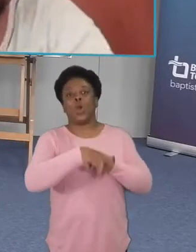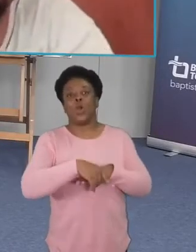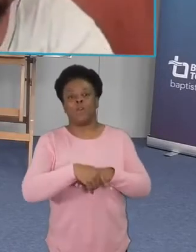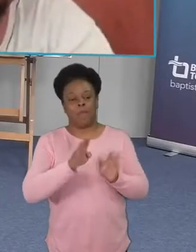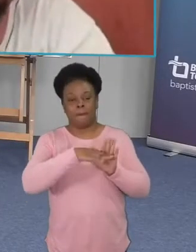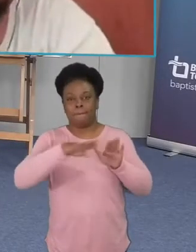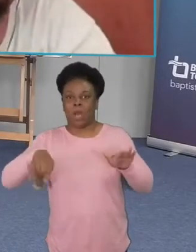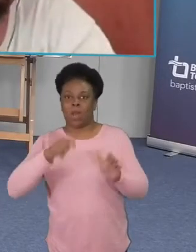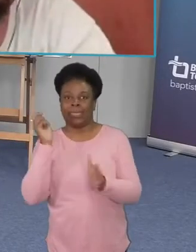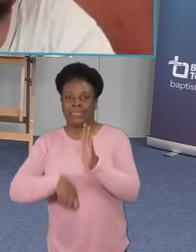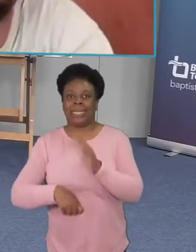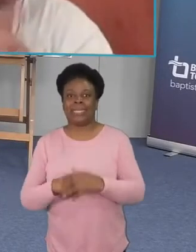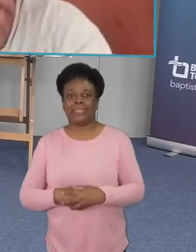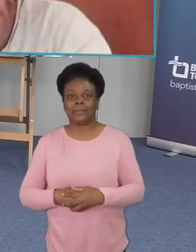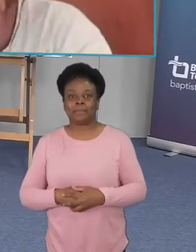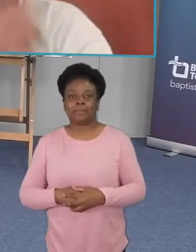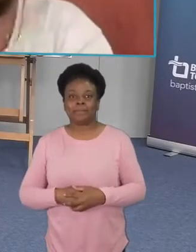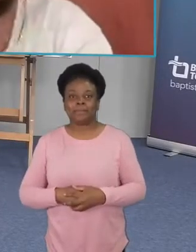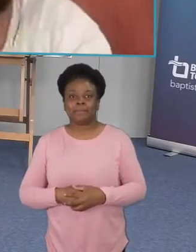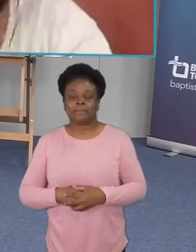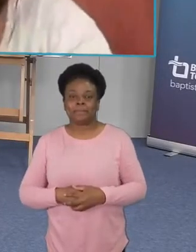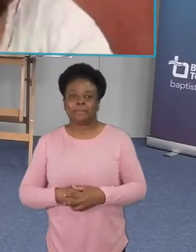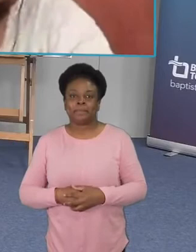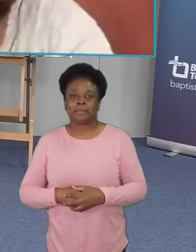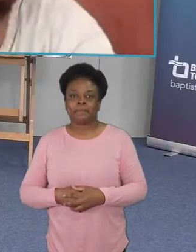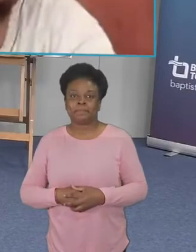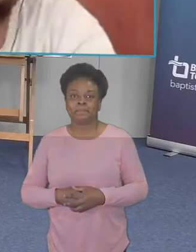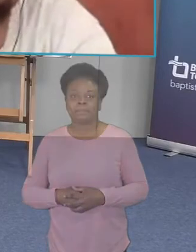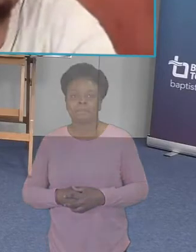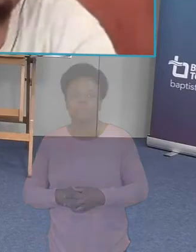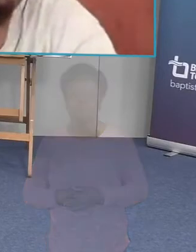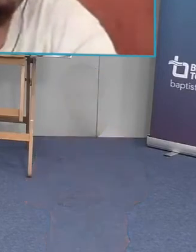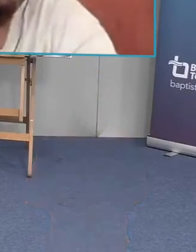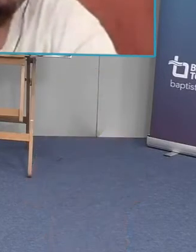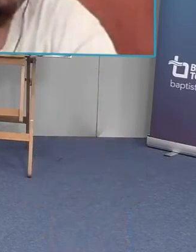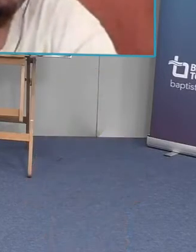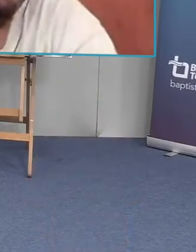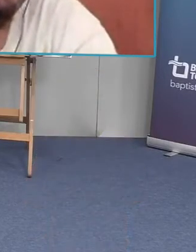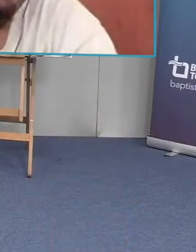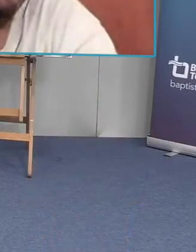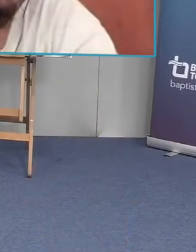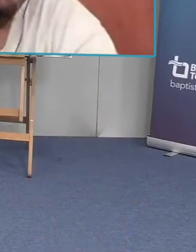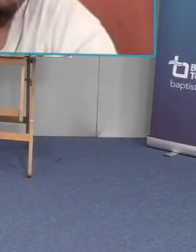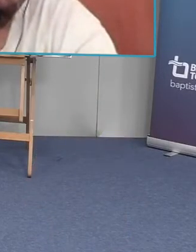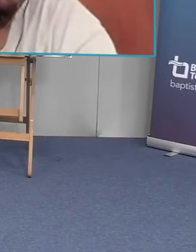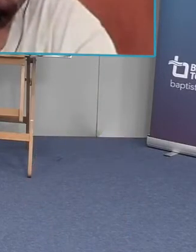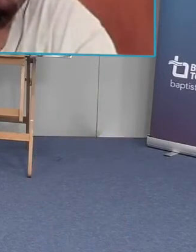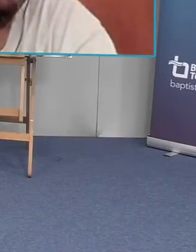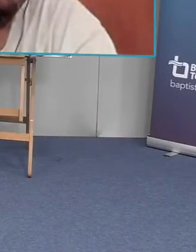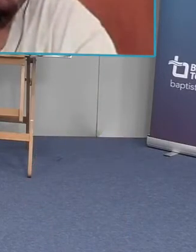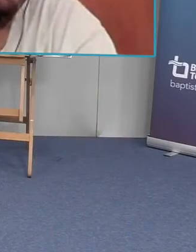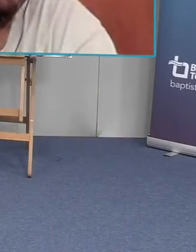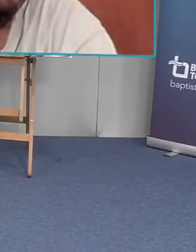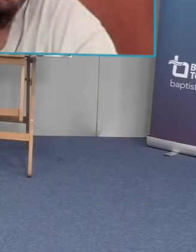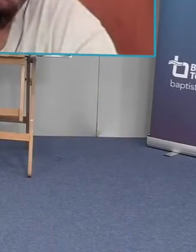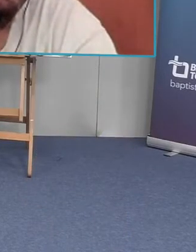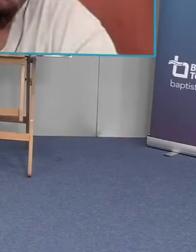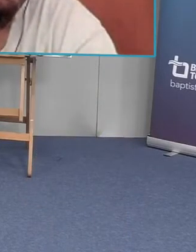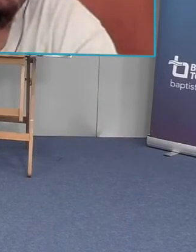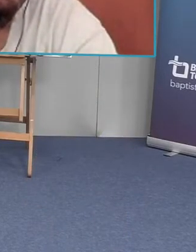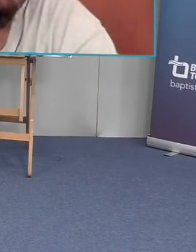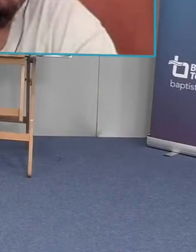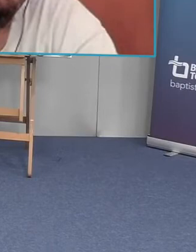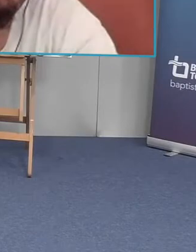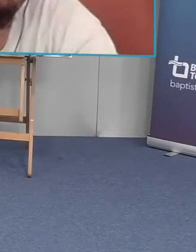that's fascinating and i really appreciated all the different ways last night and tonight that you're bringing through what fullness of life might look like and